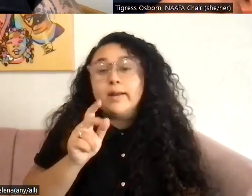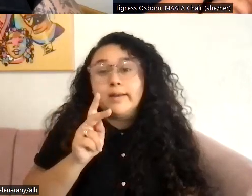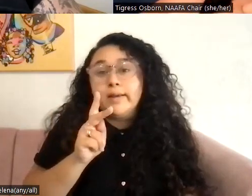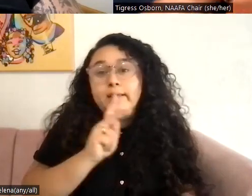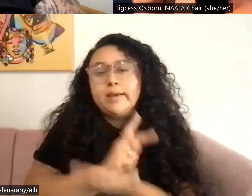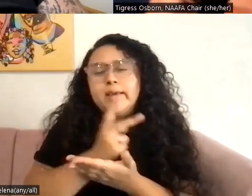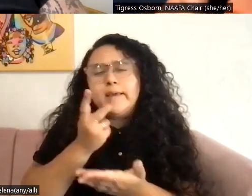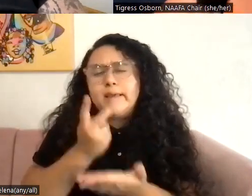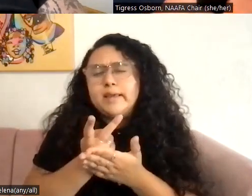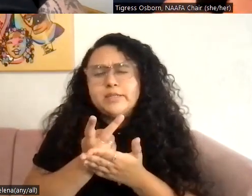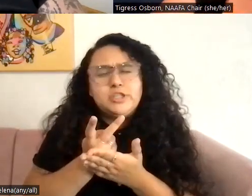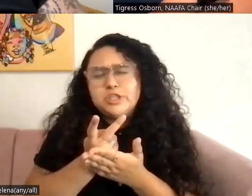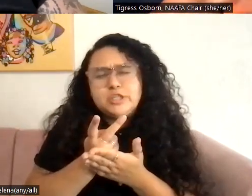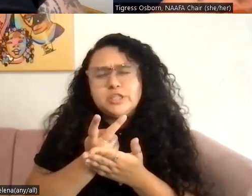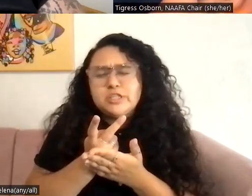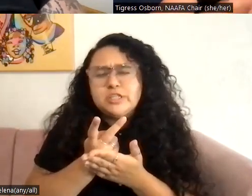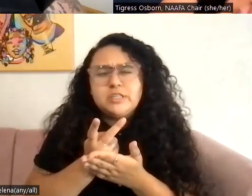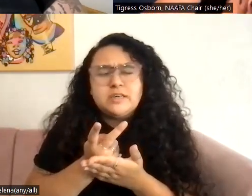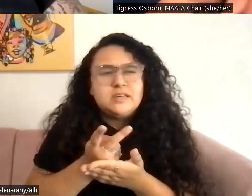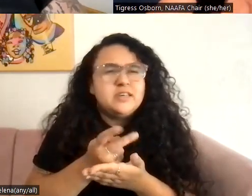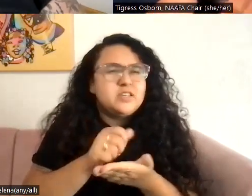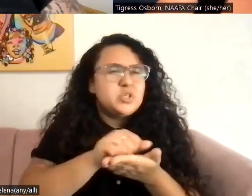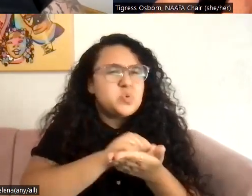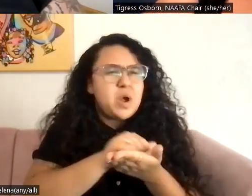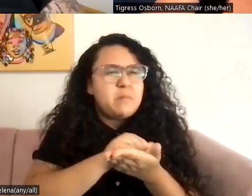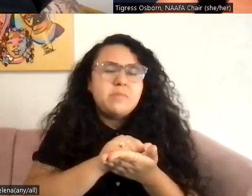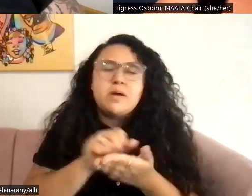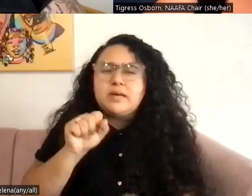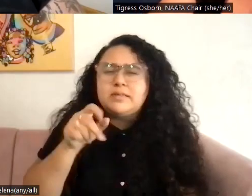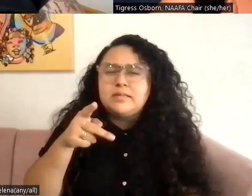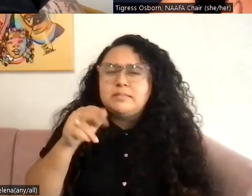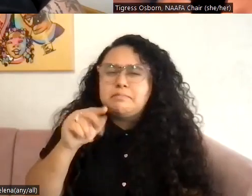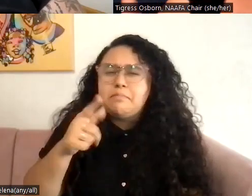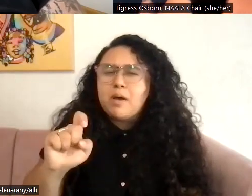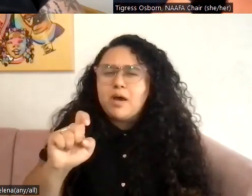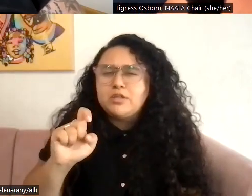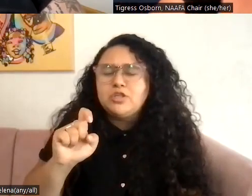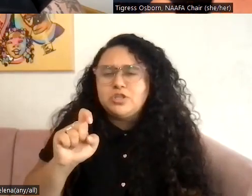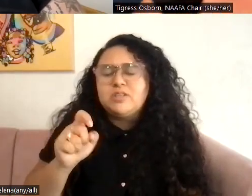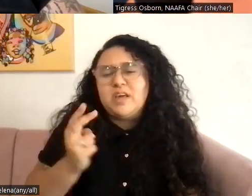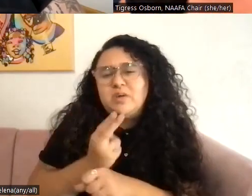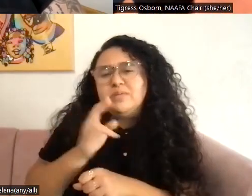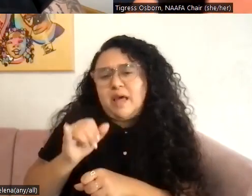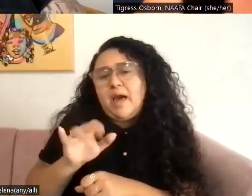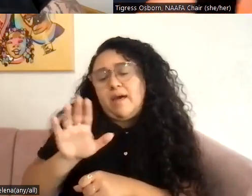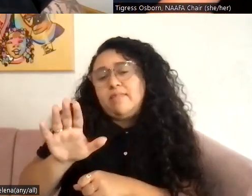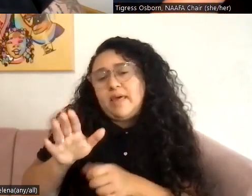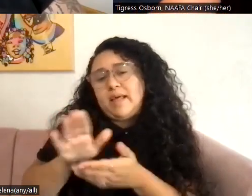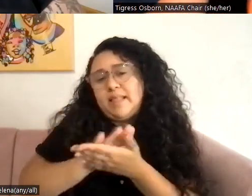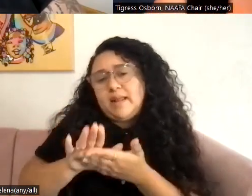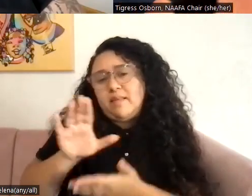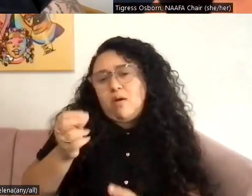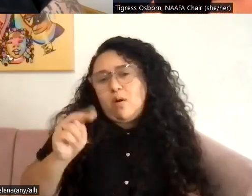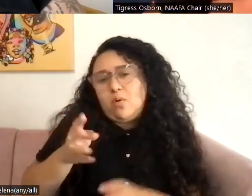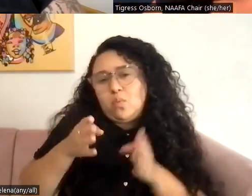kitchen spongy thing that's on a stick. then, you know, having their own methods that they use to sterilize that, um, and, you know,